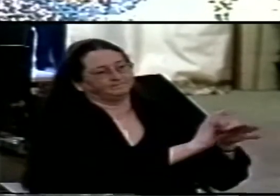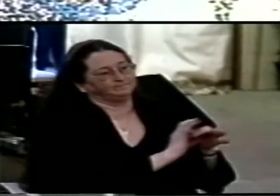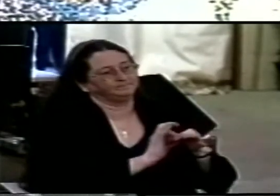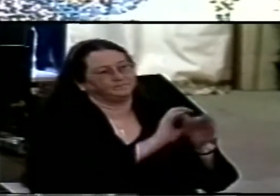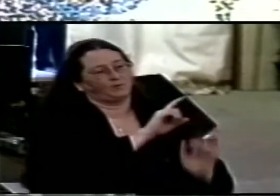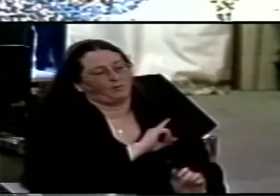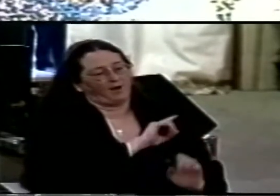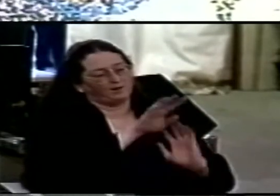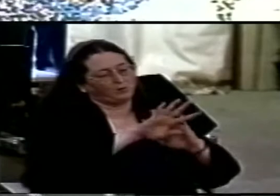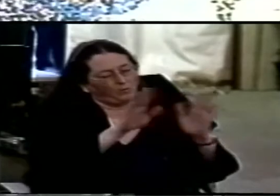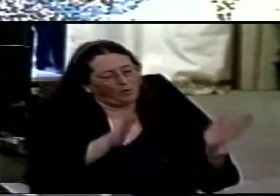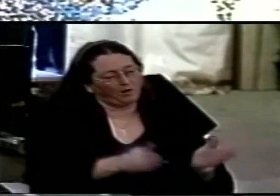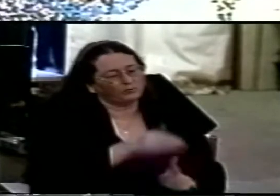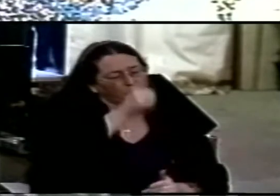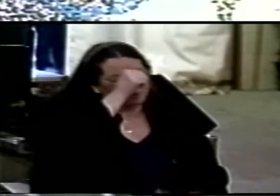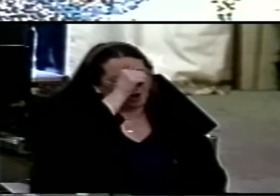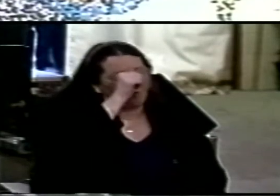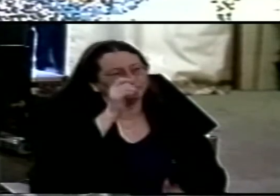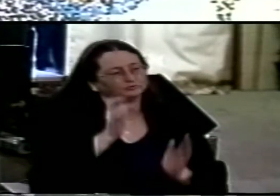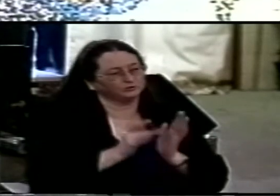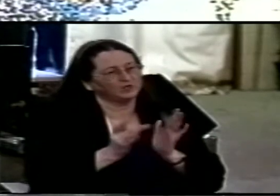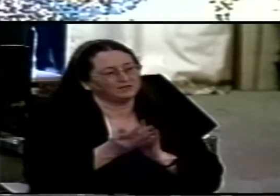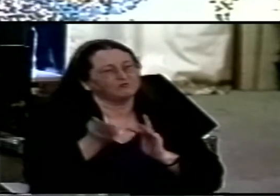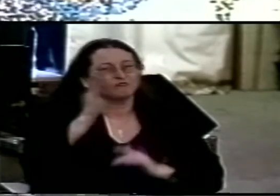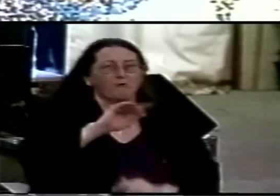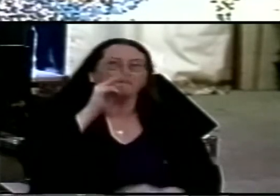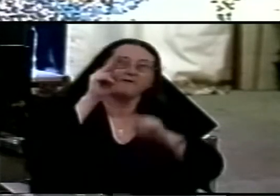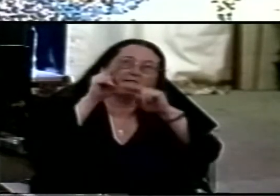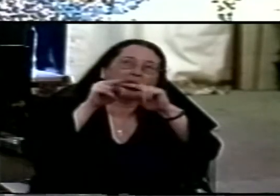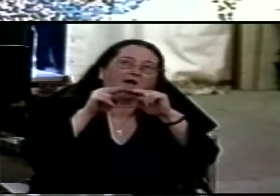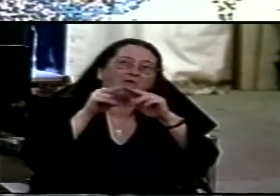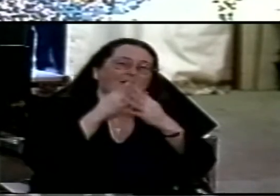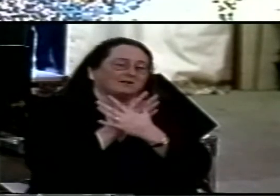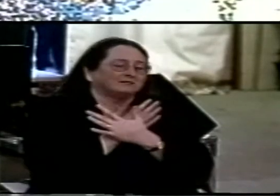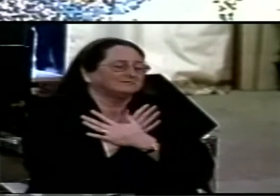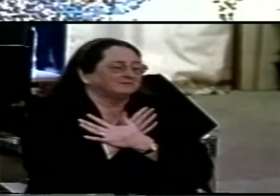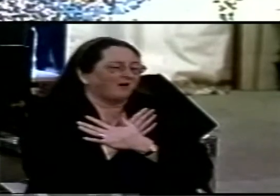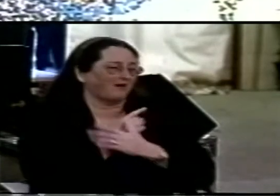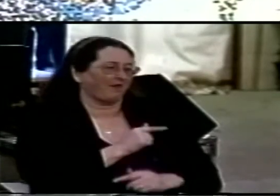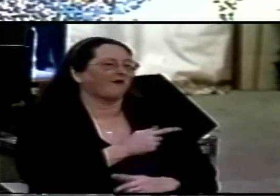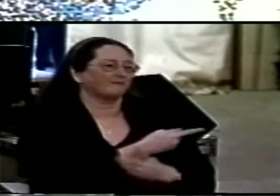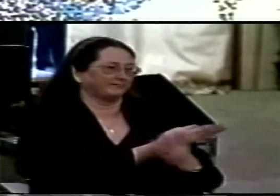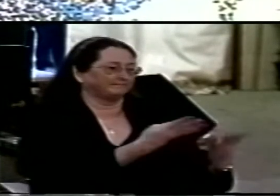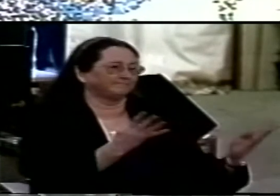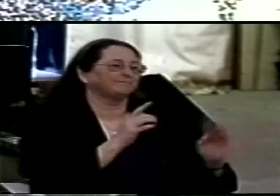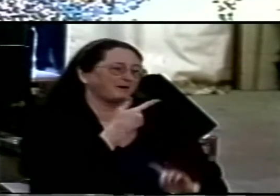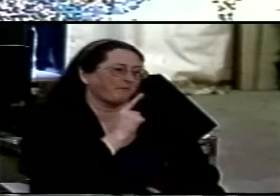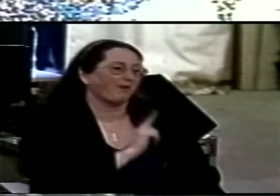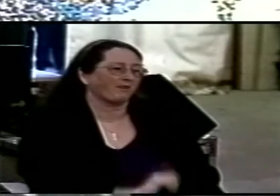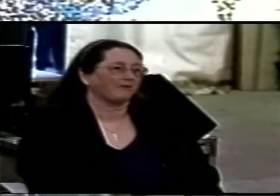know that you sent me and have loved them somebody said about